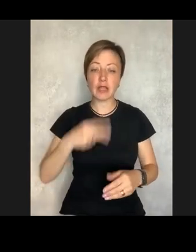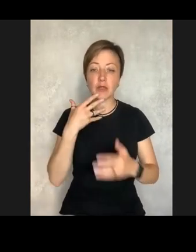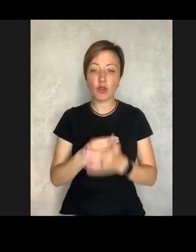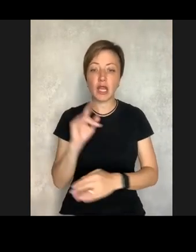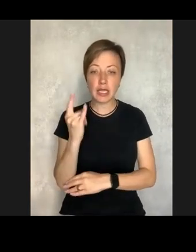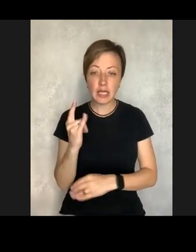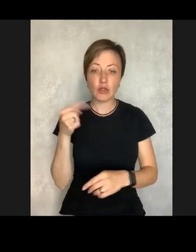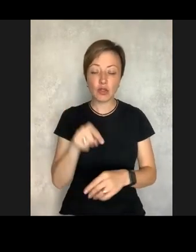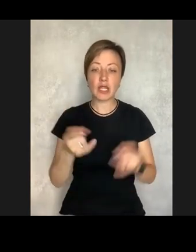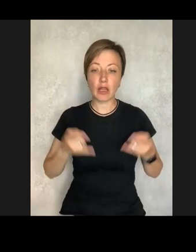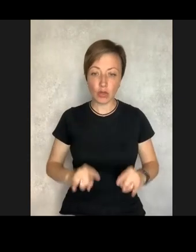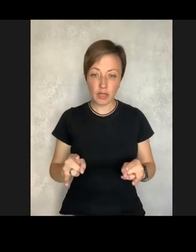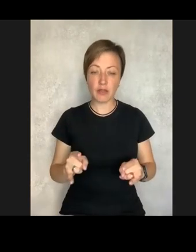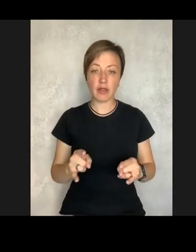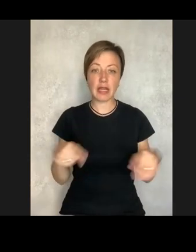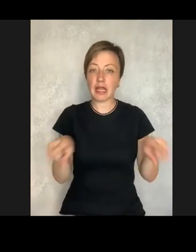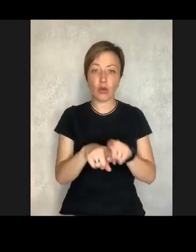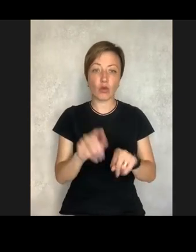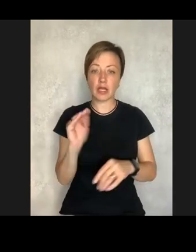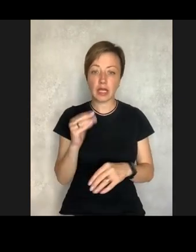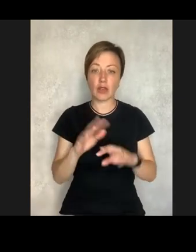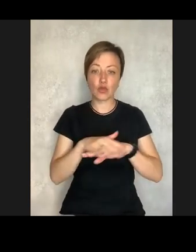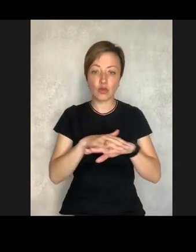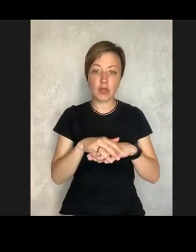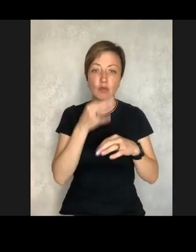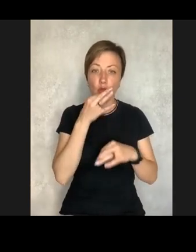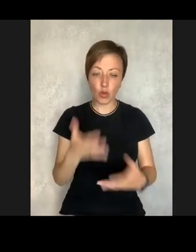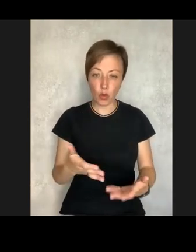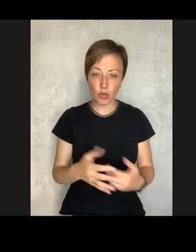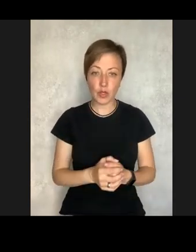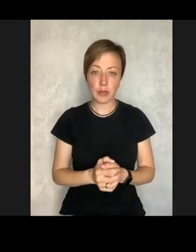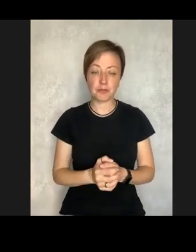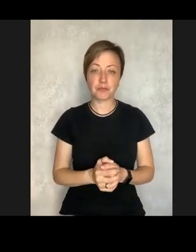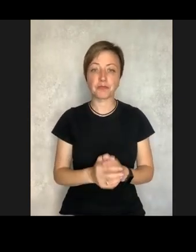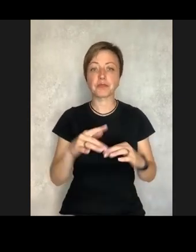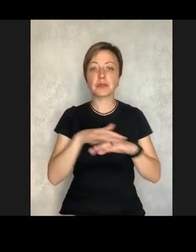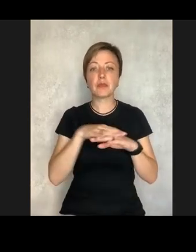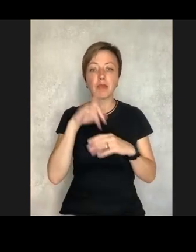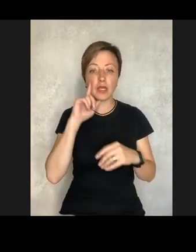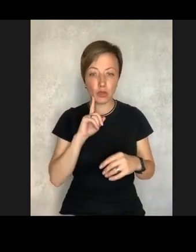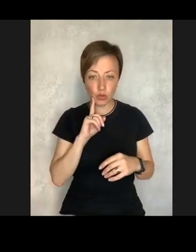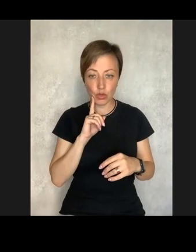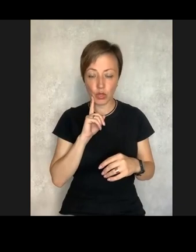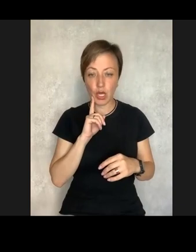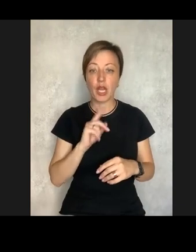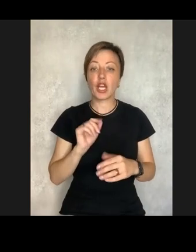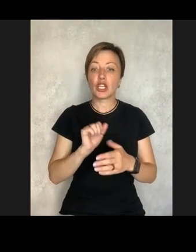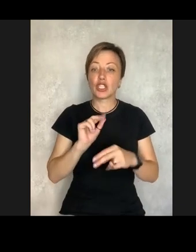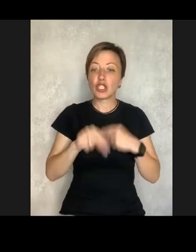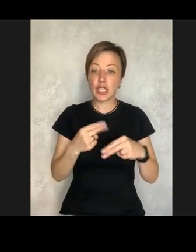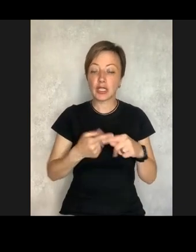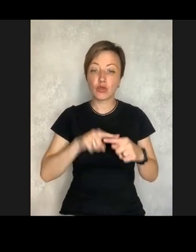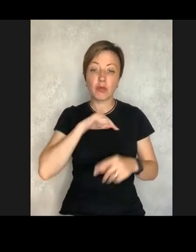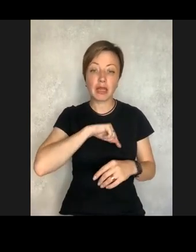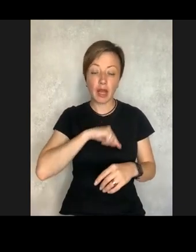before the society, before the world, before your child, because you gave birth to the child that the society doesn't like, that the